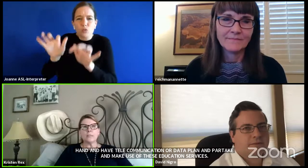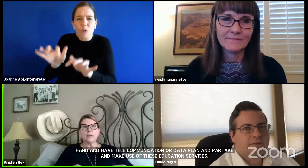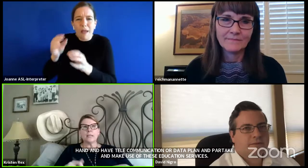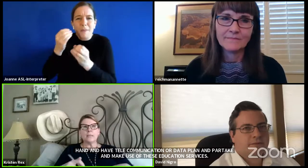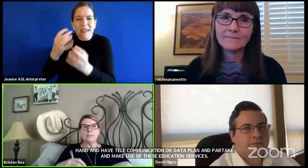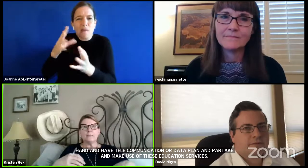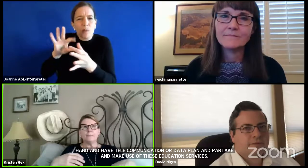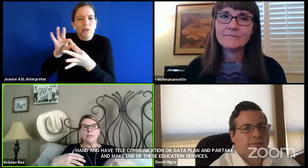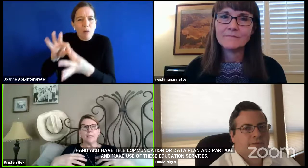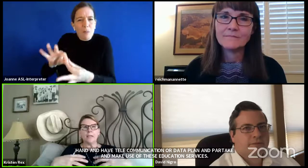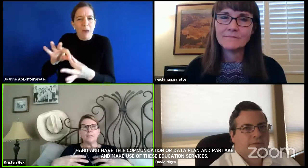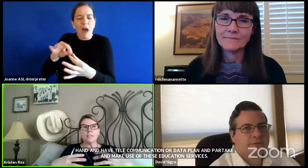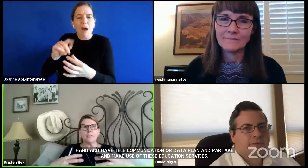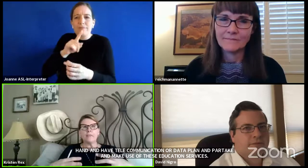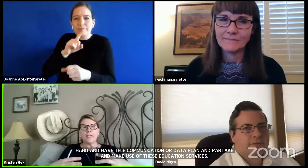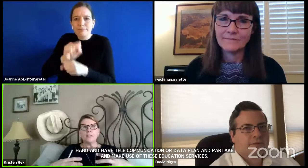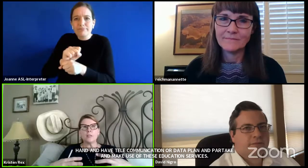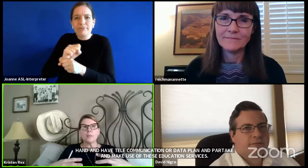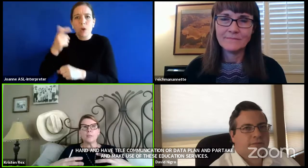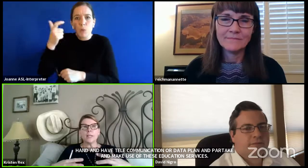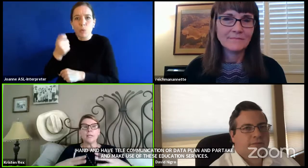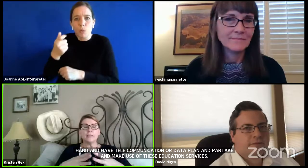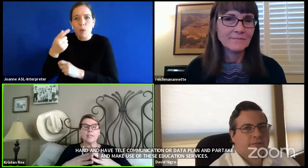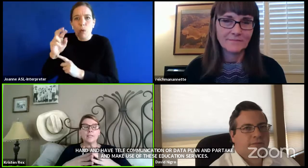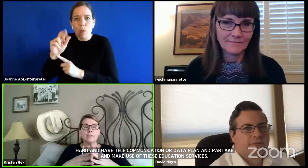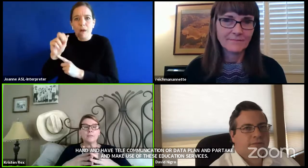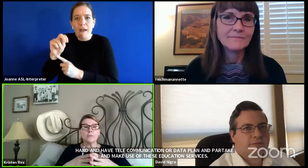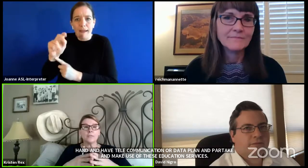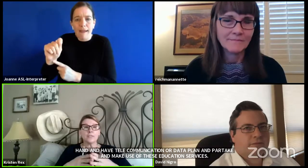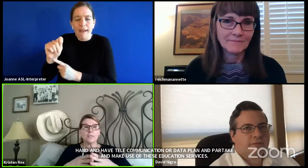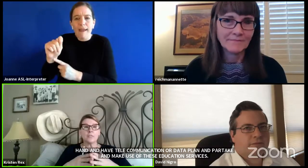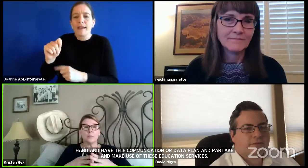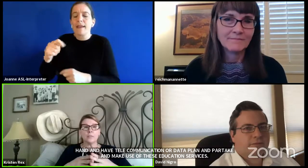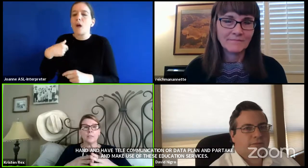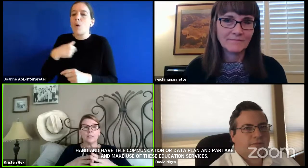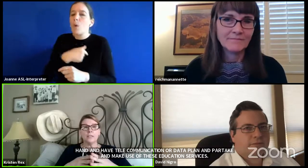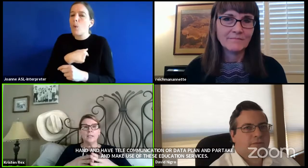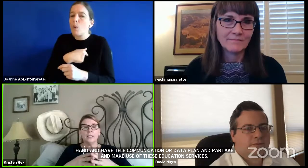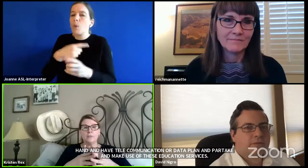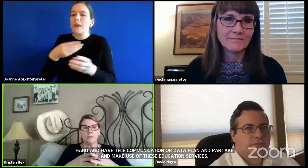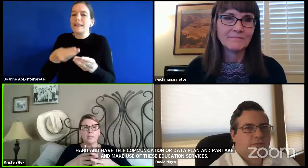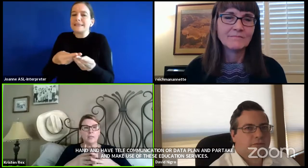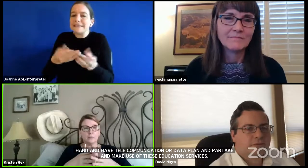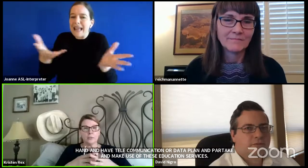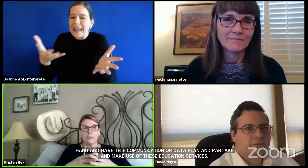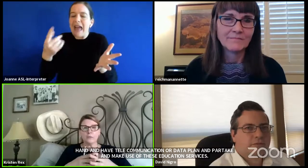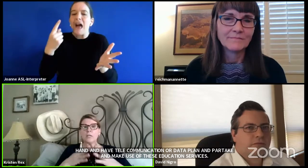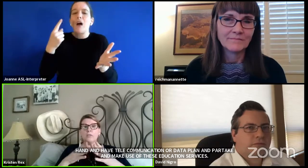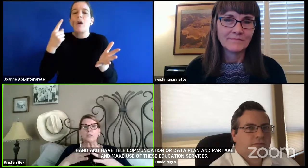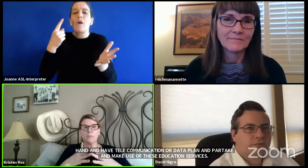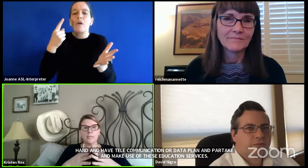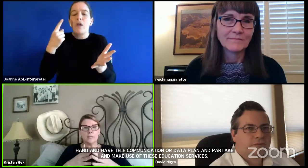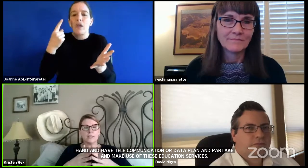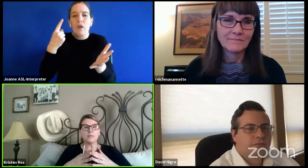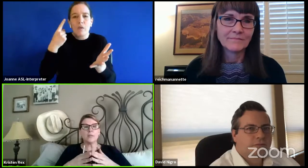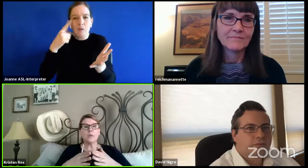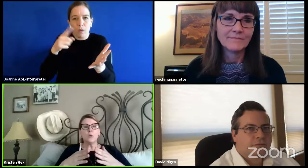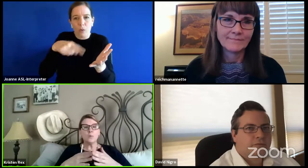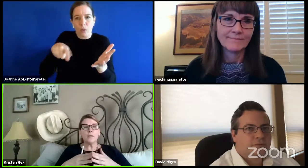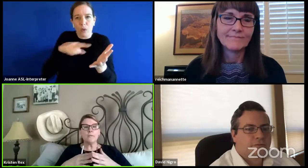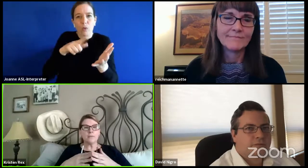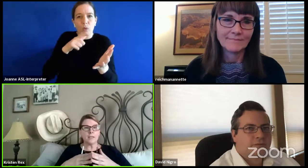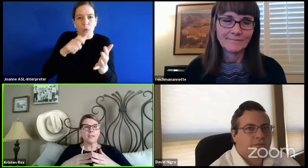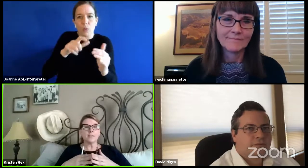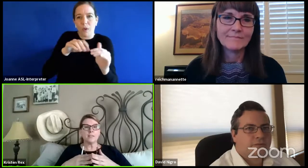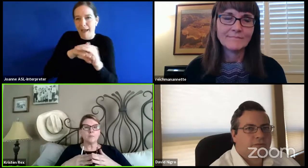out, um, a lot of the devices per se, unless it was for accessibility. If we needed a braille note touch or we needed something,